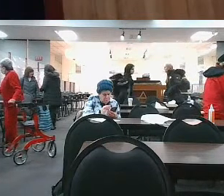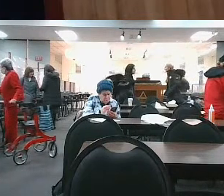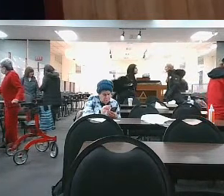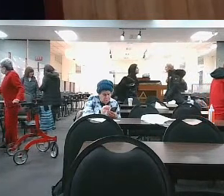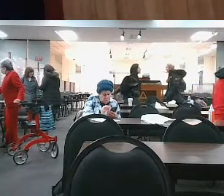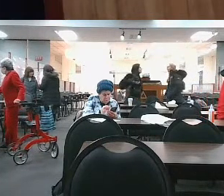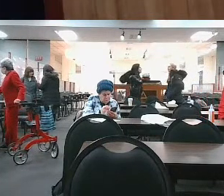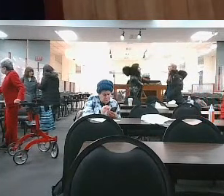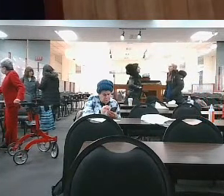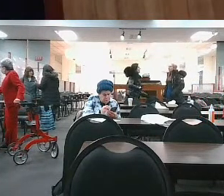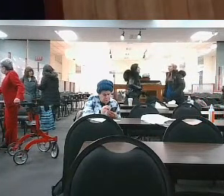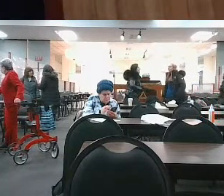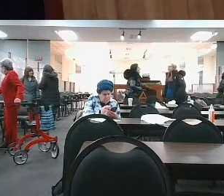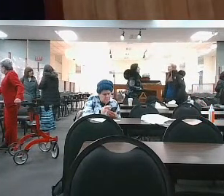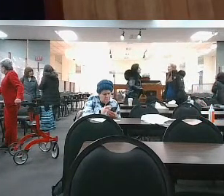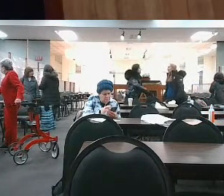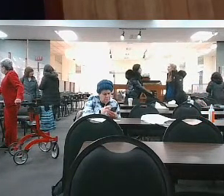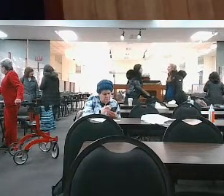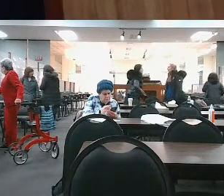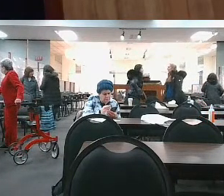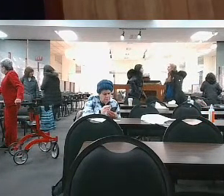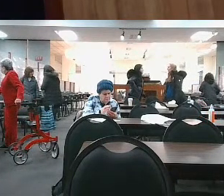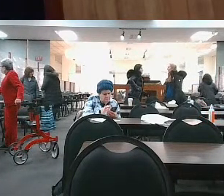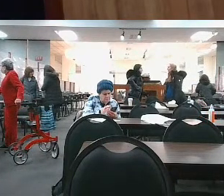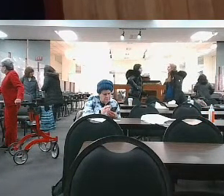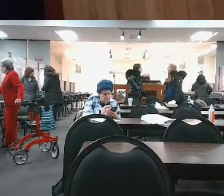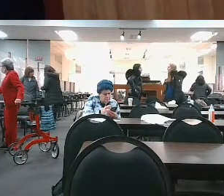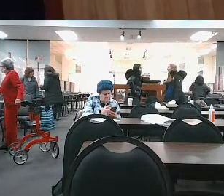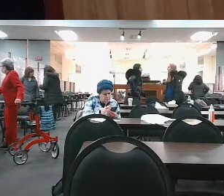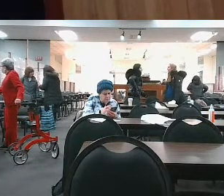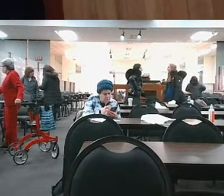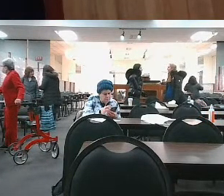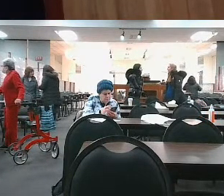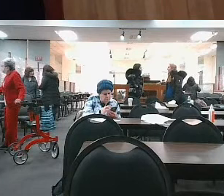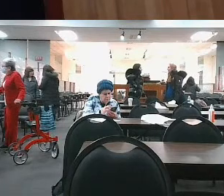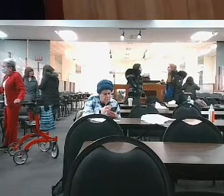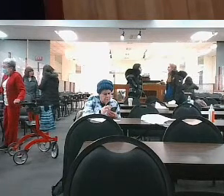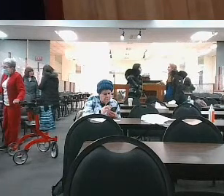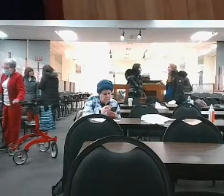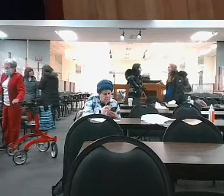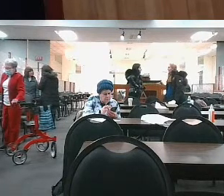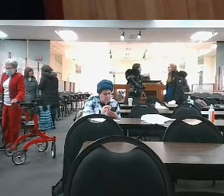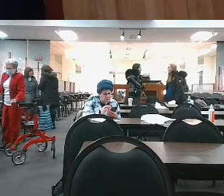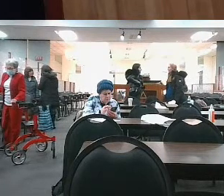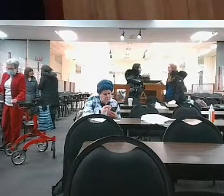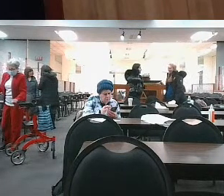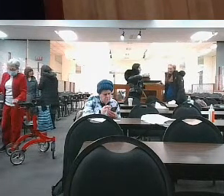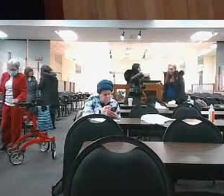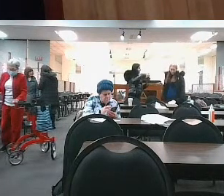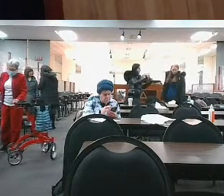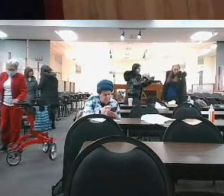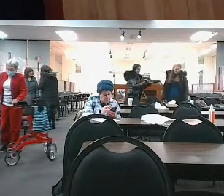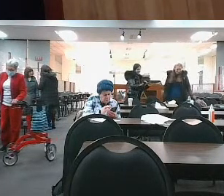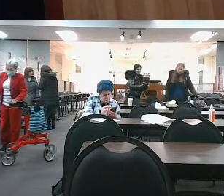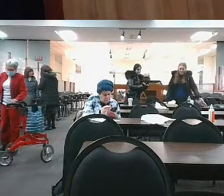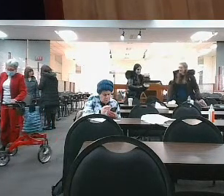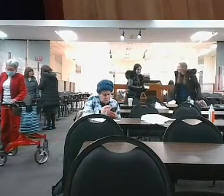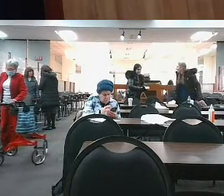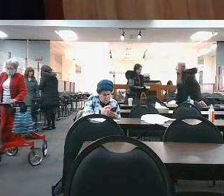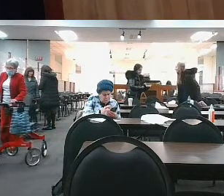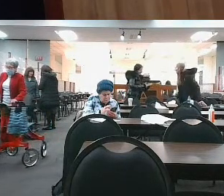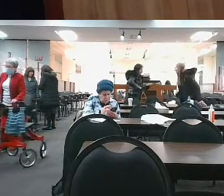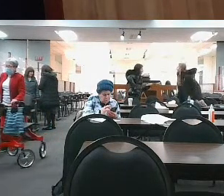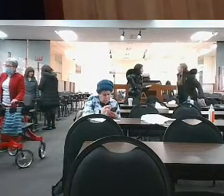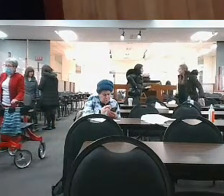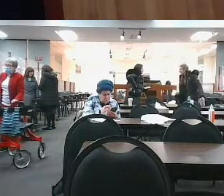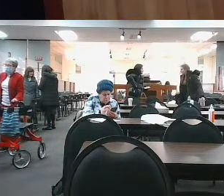think back over the history of the last few administrations in Israel, it's like every time somebody reached a critical